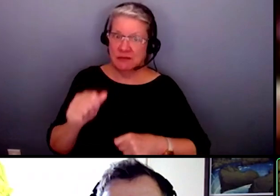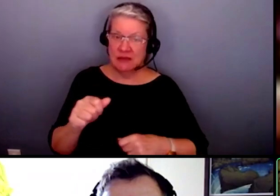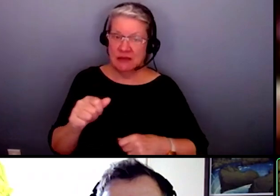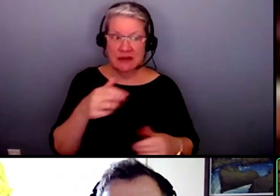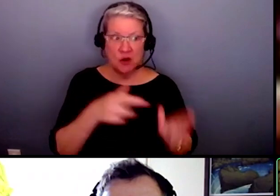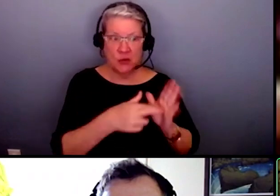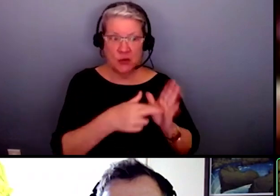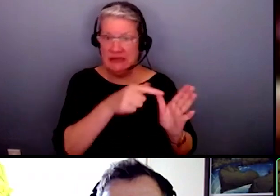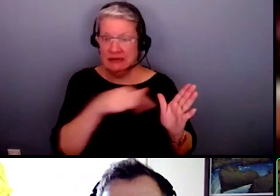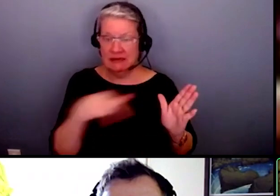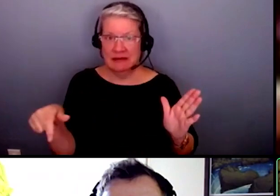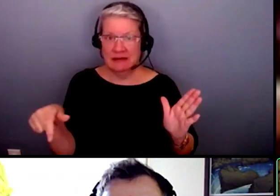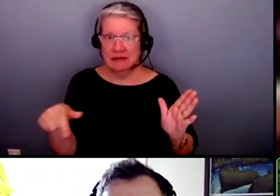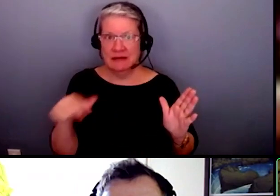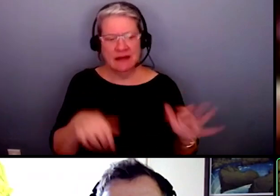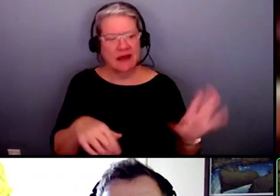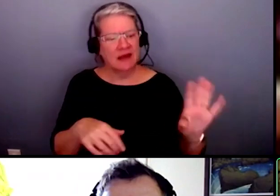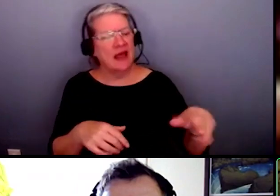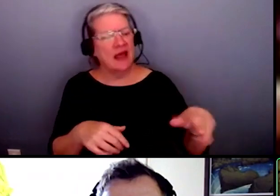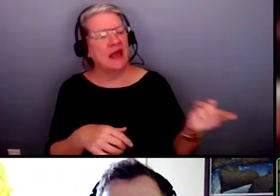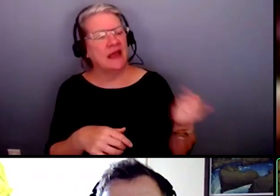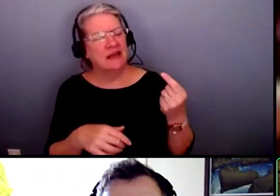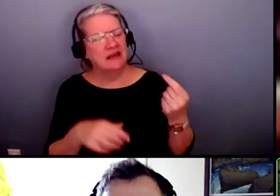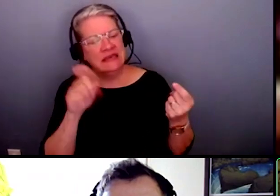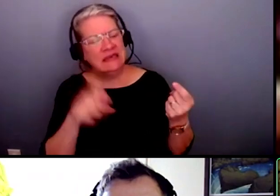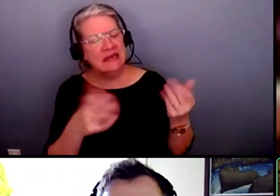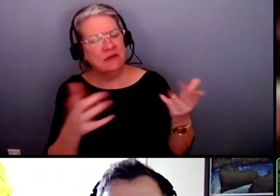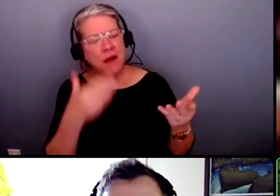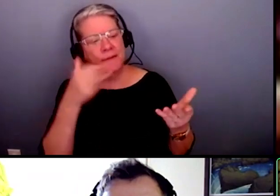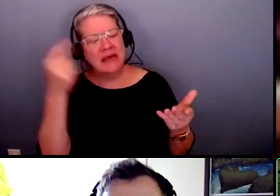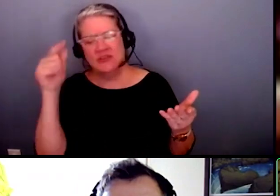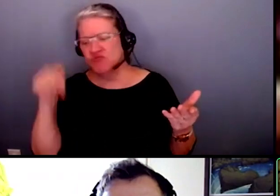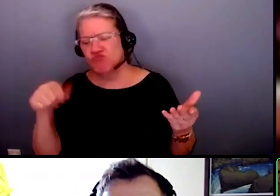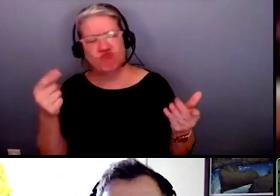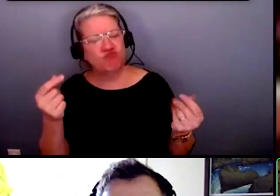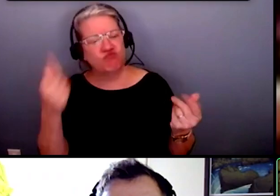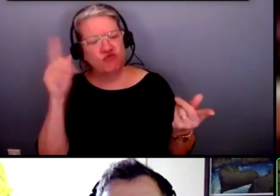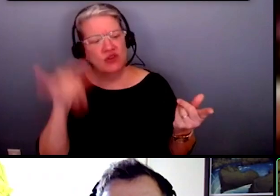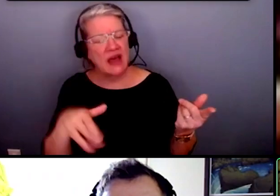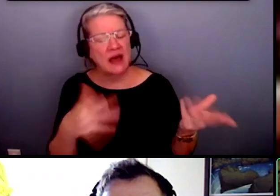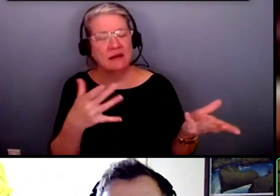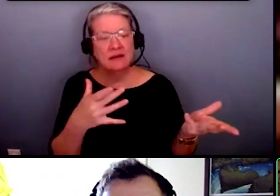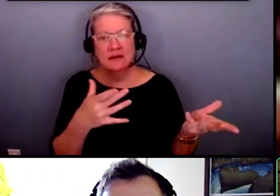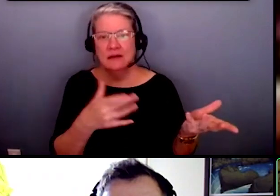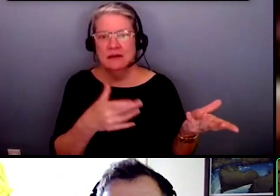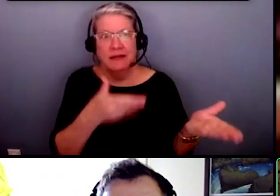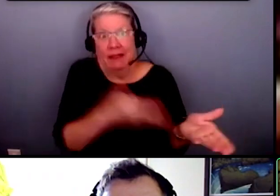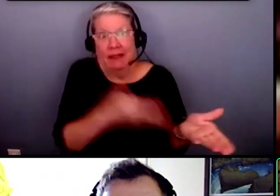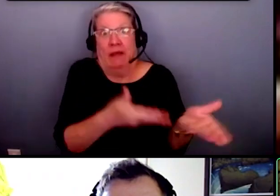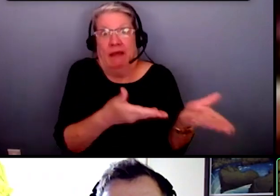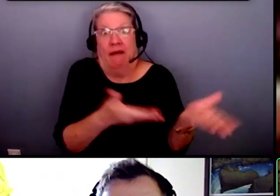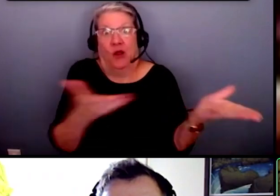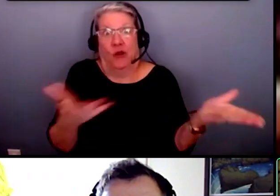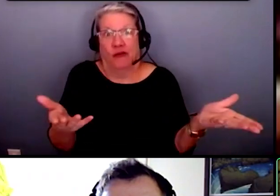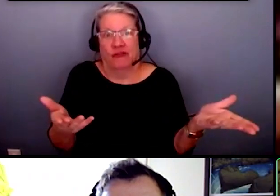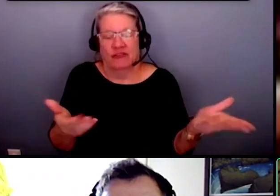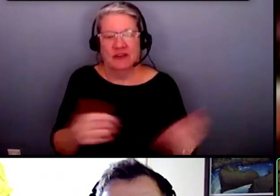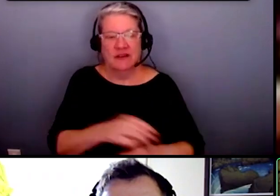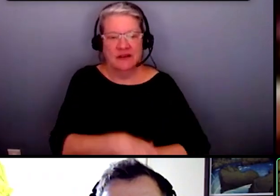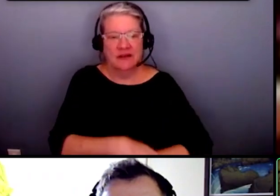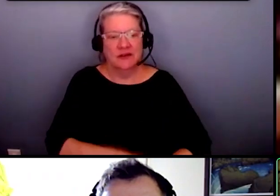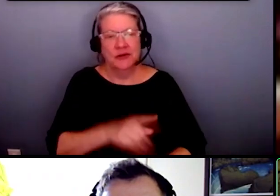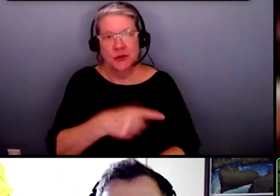represented you can grab them and be like hey what would be the best how would you prefer this to be here you know um